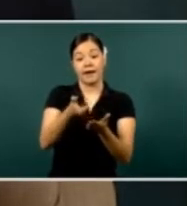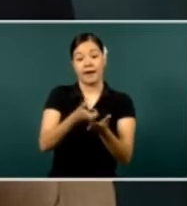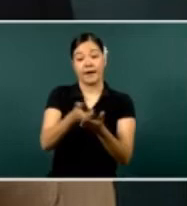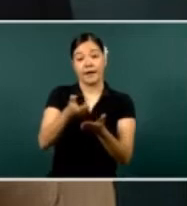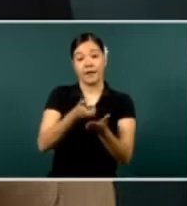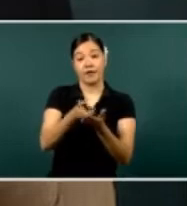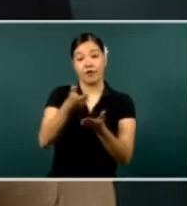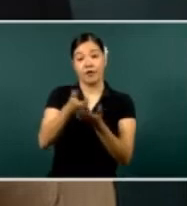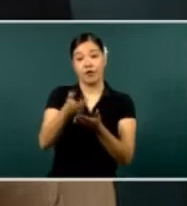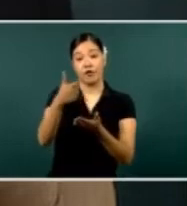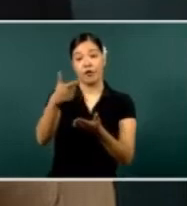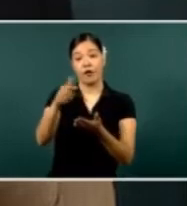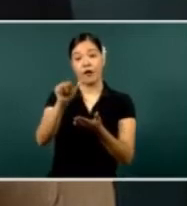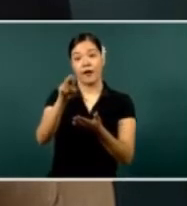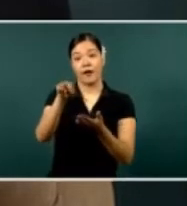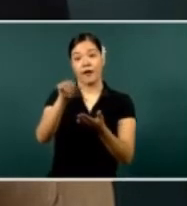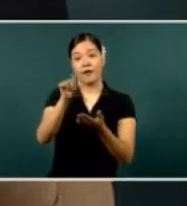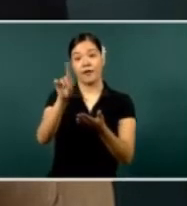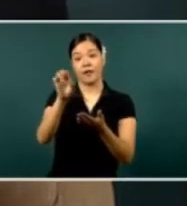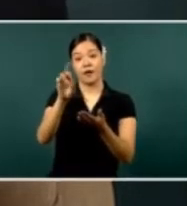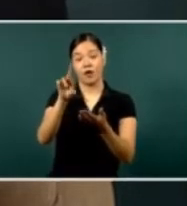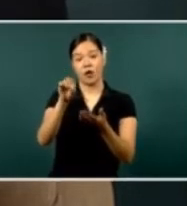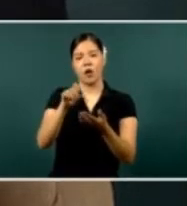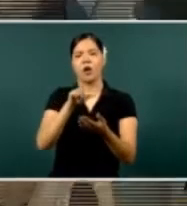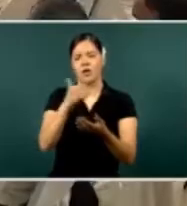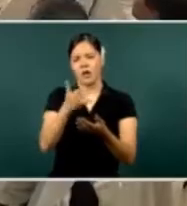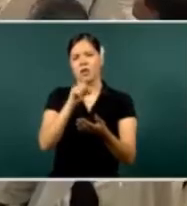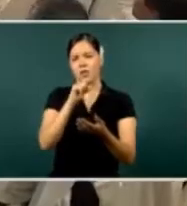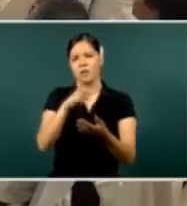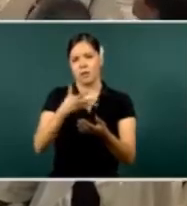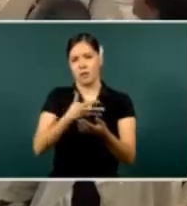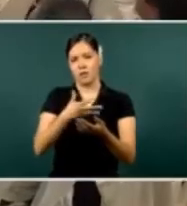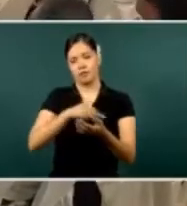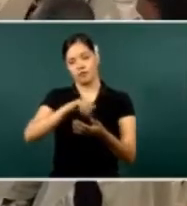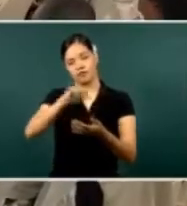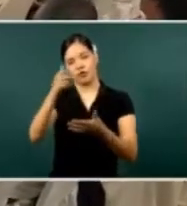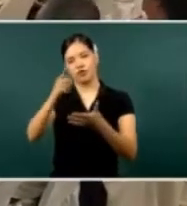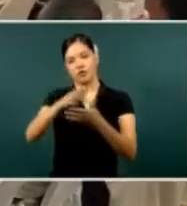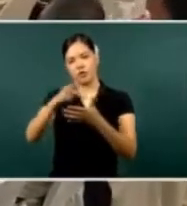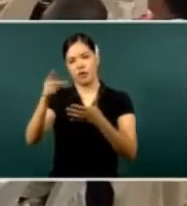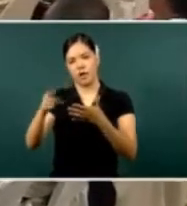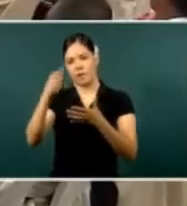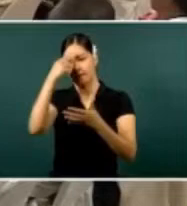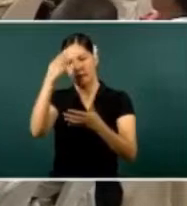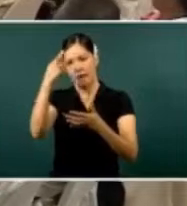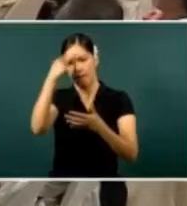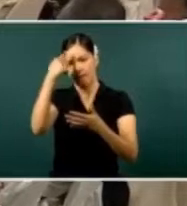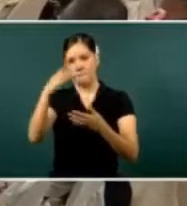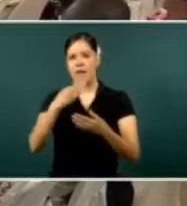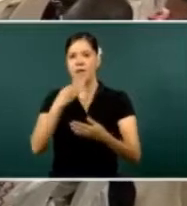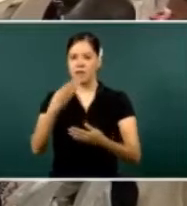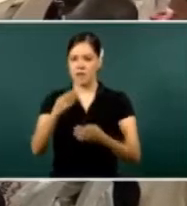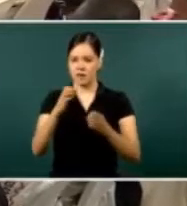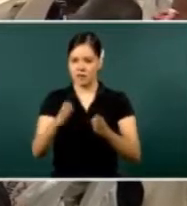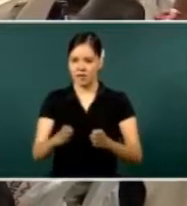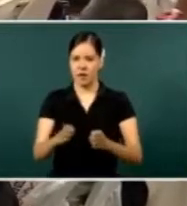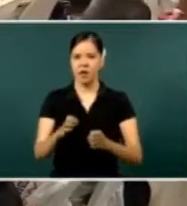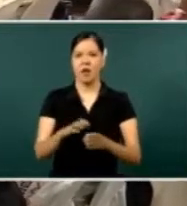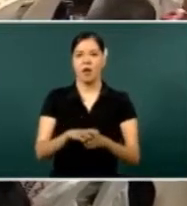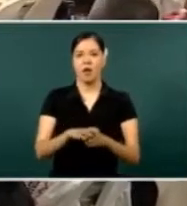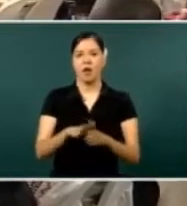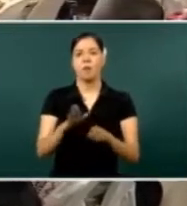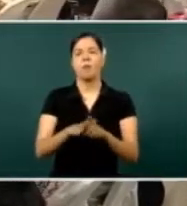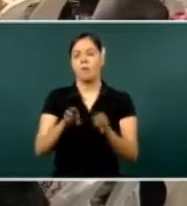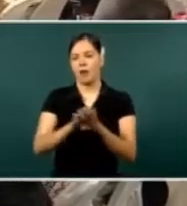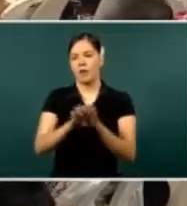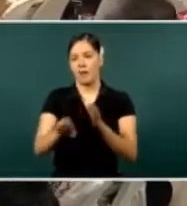cattle, which has also been initiated, besides the well-being programs that you are now taking